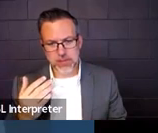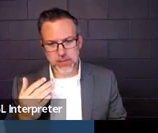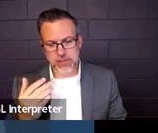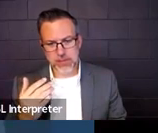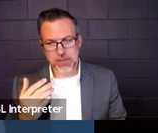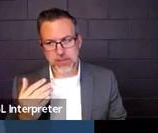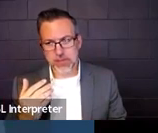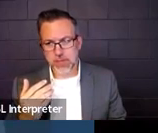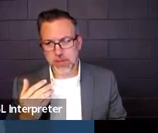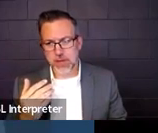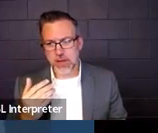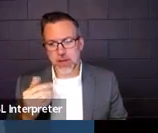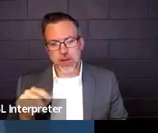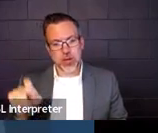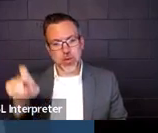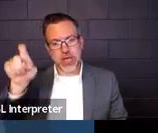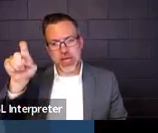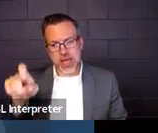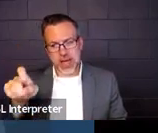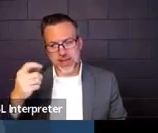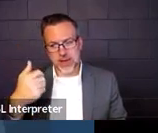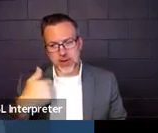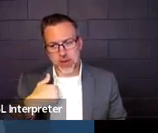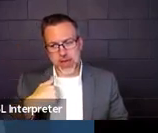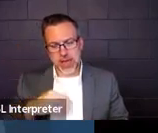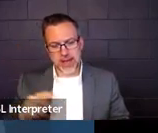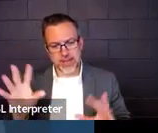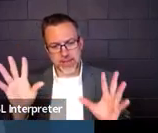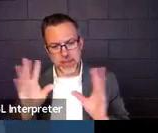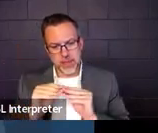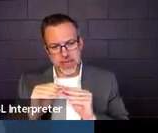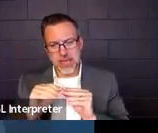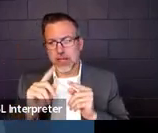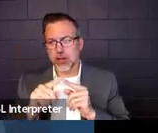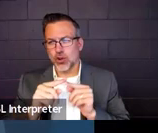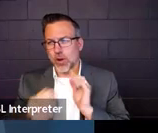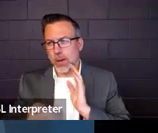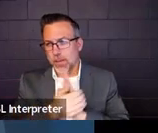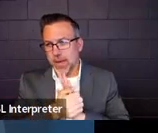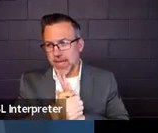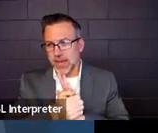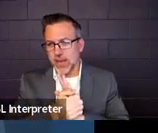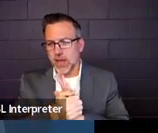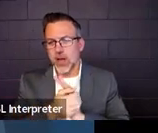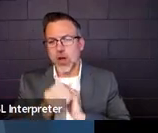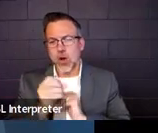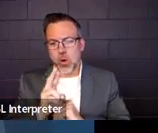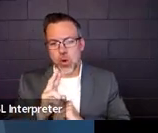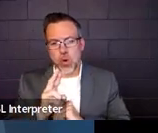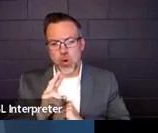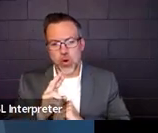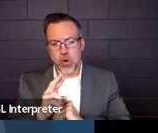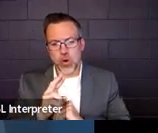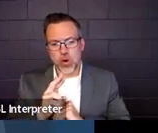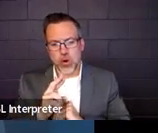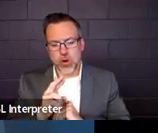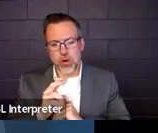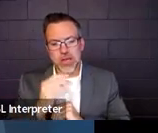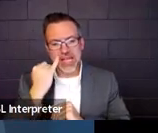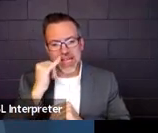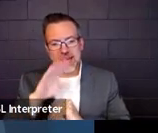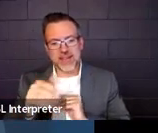Do we have to have the meeting to amend or can it be a non-meeting amendment if all parties